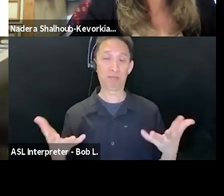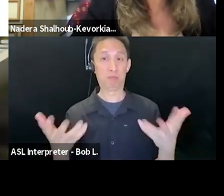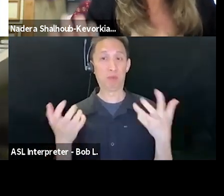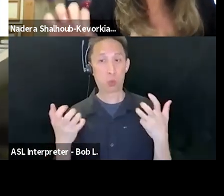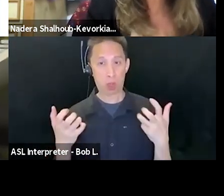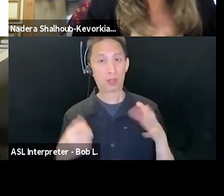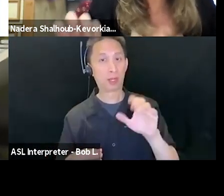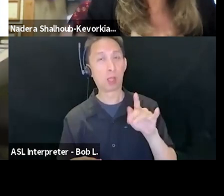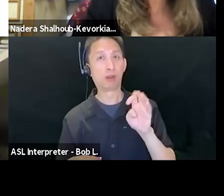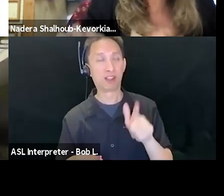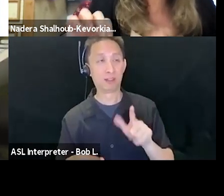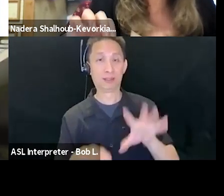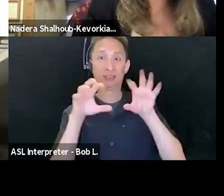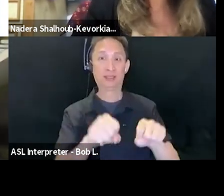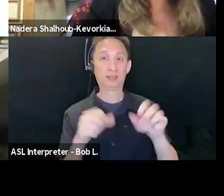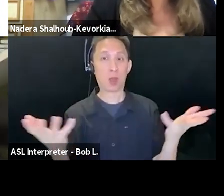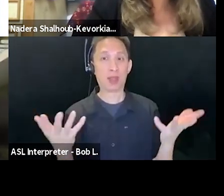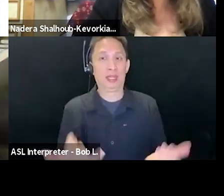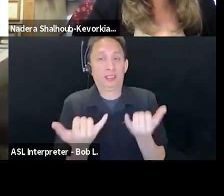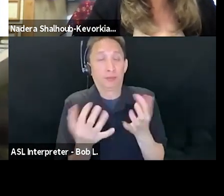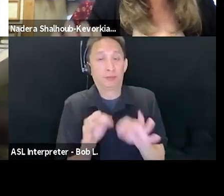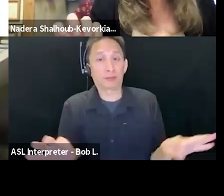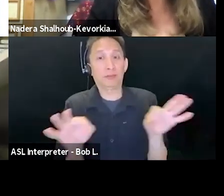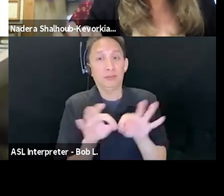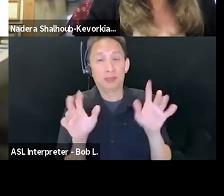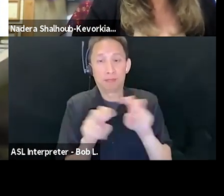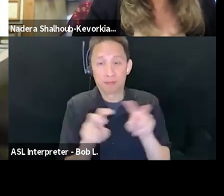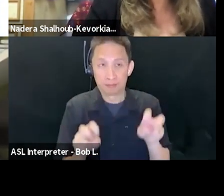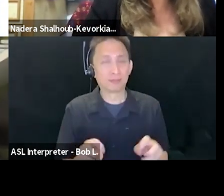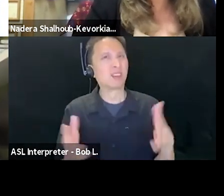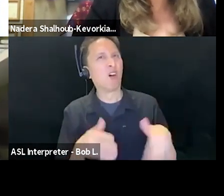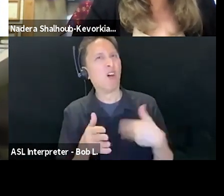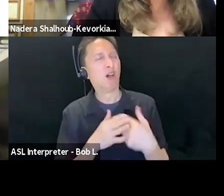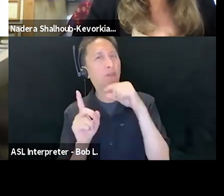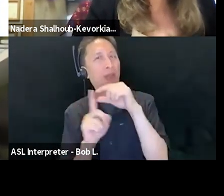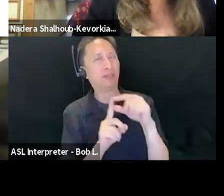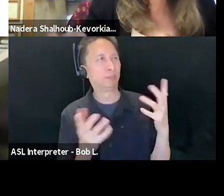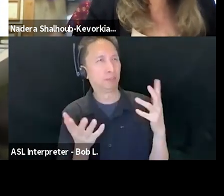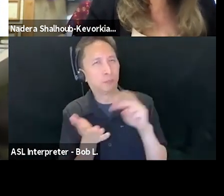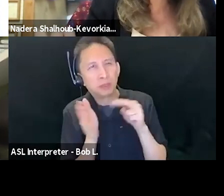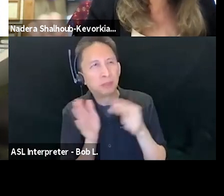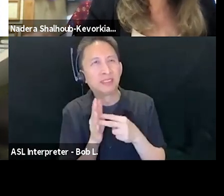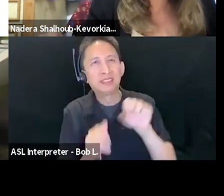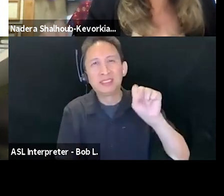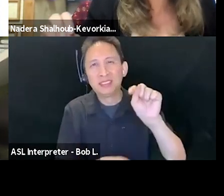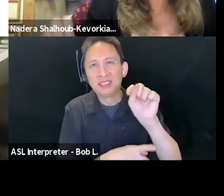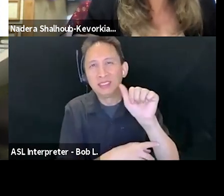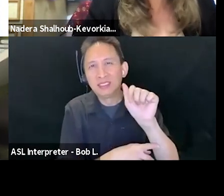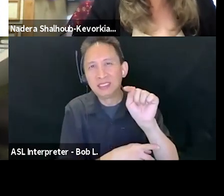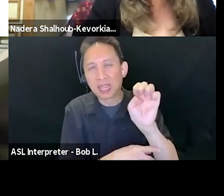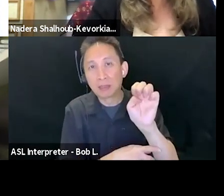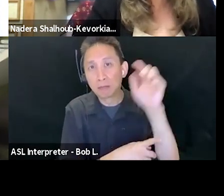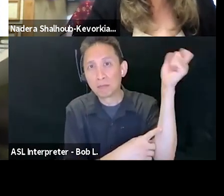politics. The time, the space, the fundamental vocabularies of what constitute a state, the violence, resistance, activism,